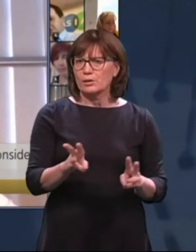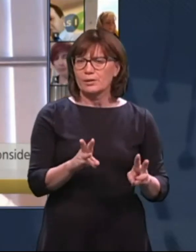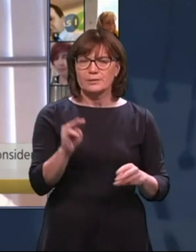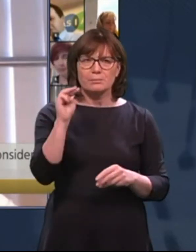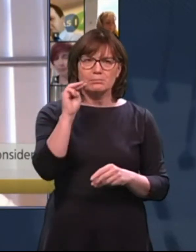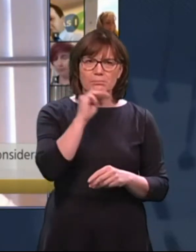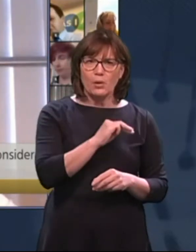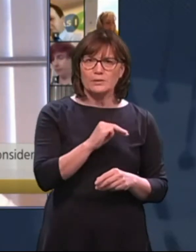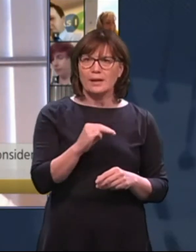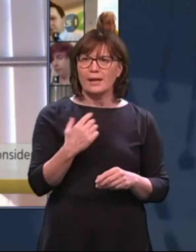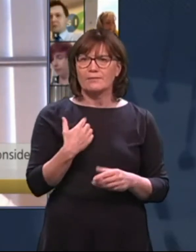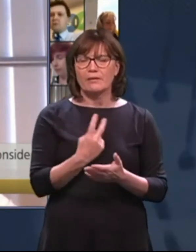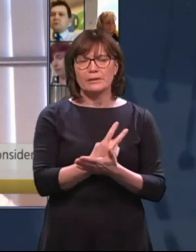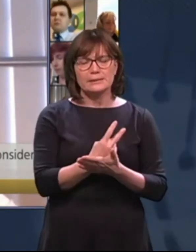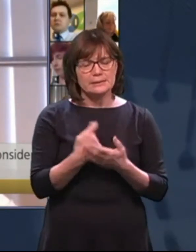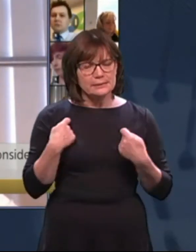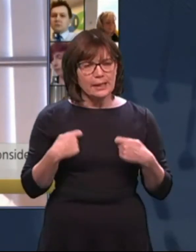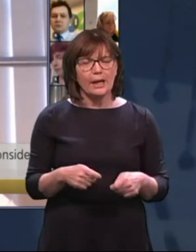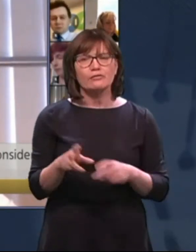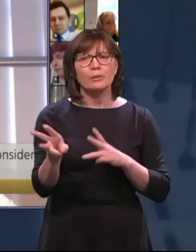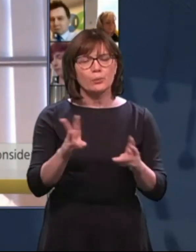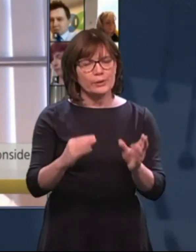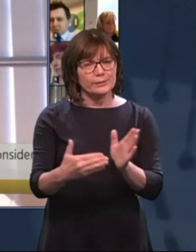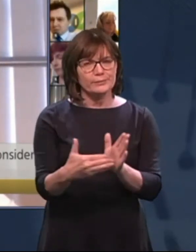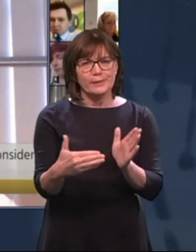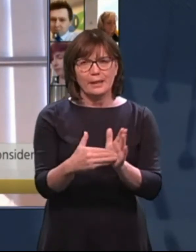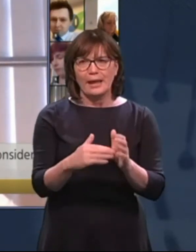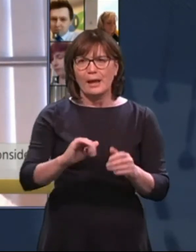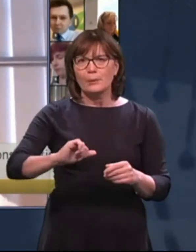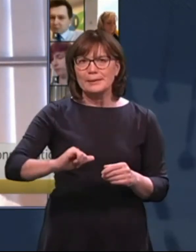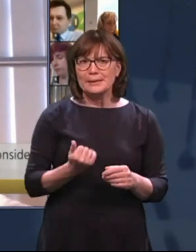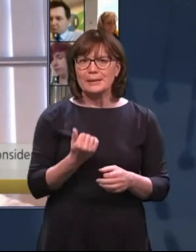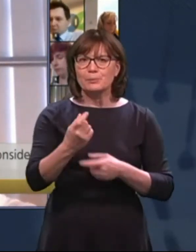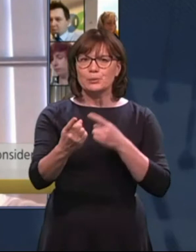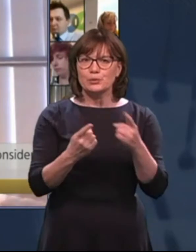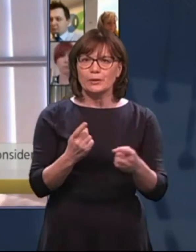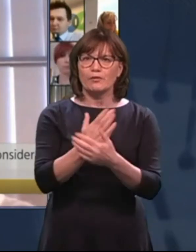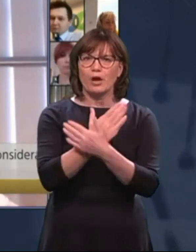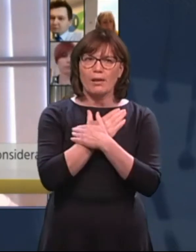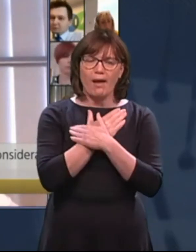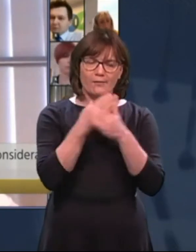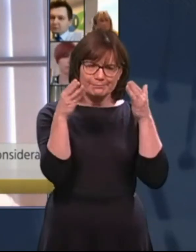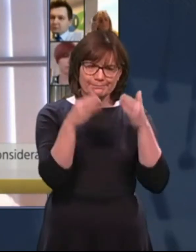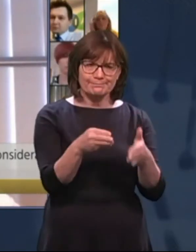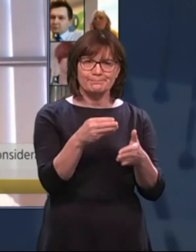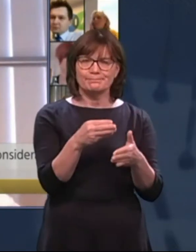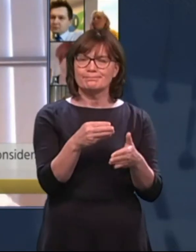and often very exhaustive work that they do and will keep doing out of love and dedication.